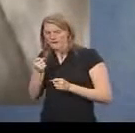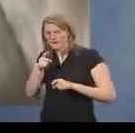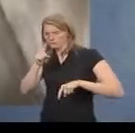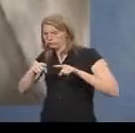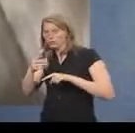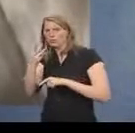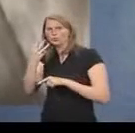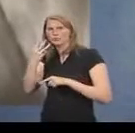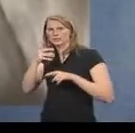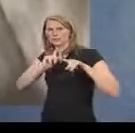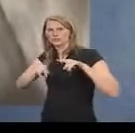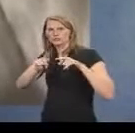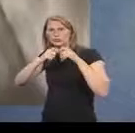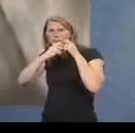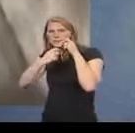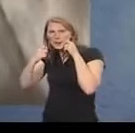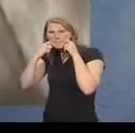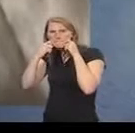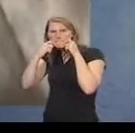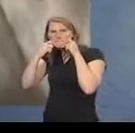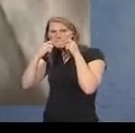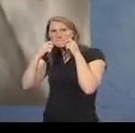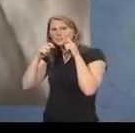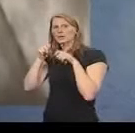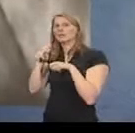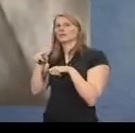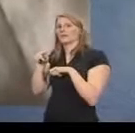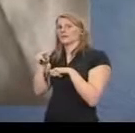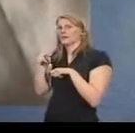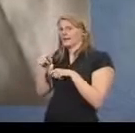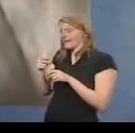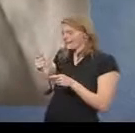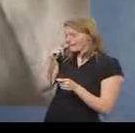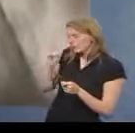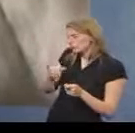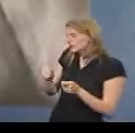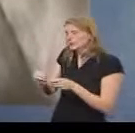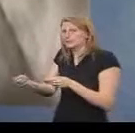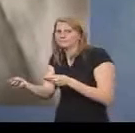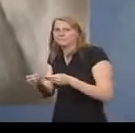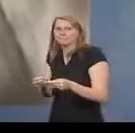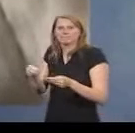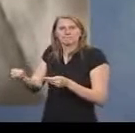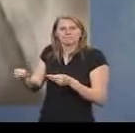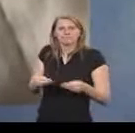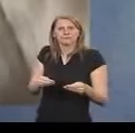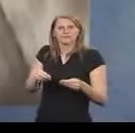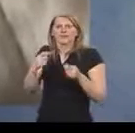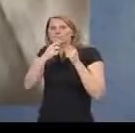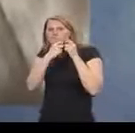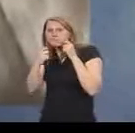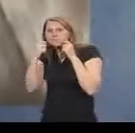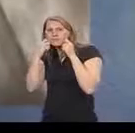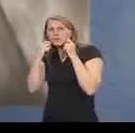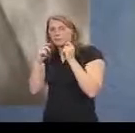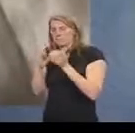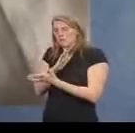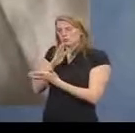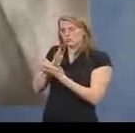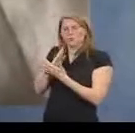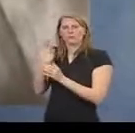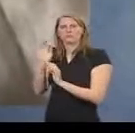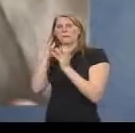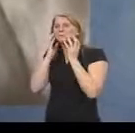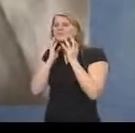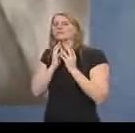So our lawyer took down a clear plastic tape, duct tape, and adhesive, and the lawyer sat